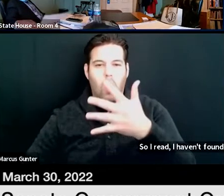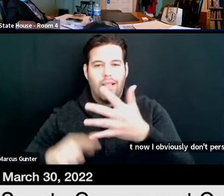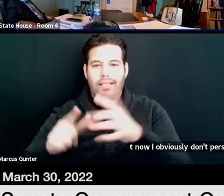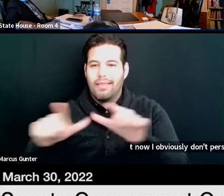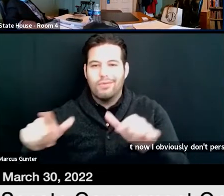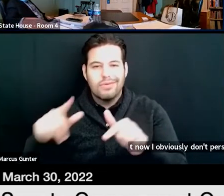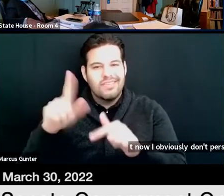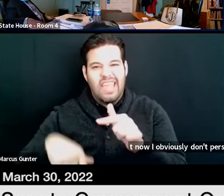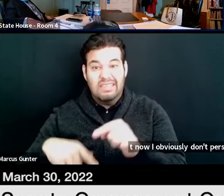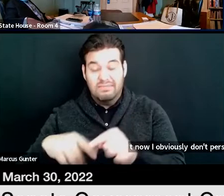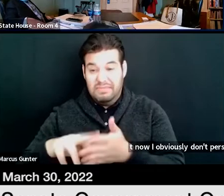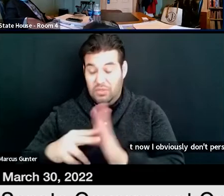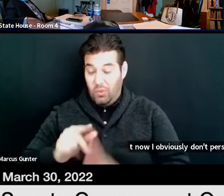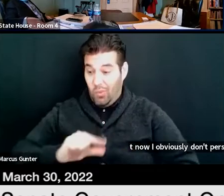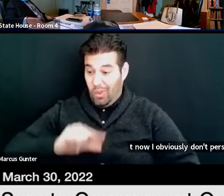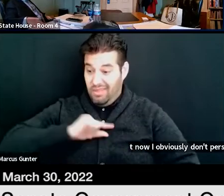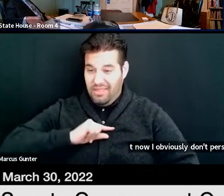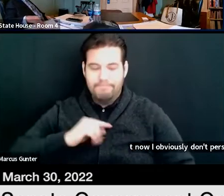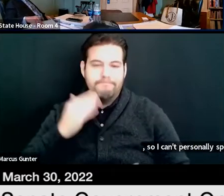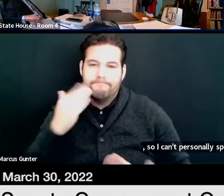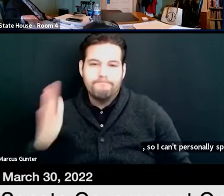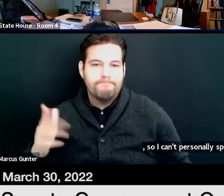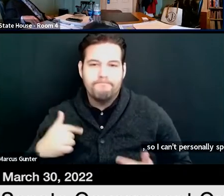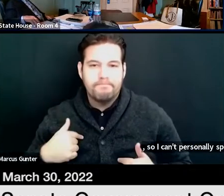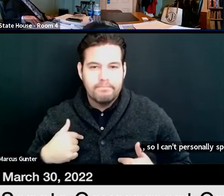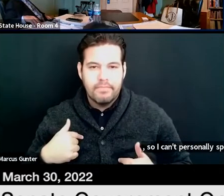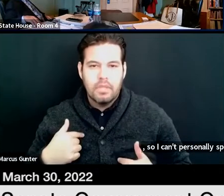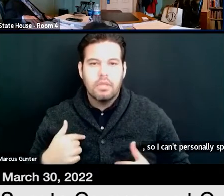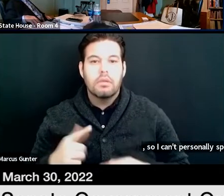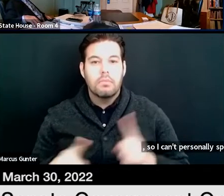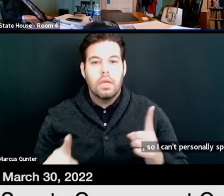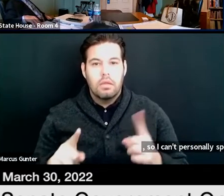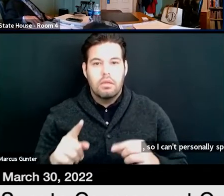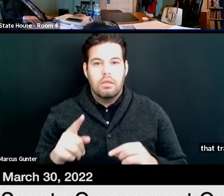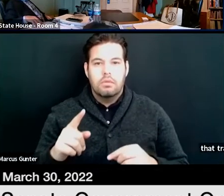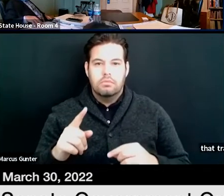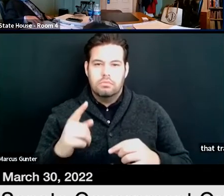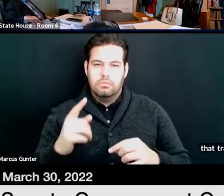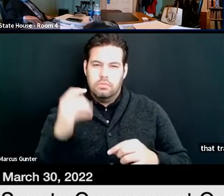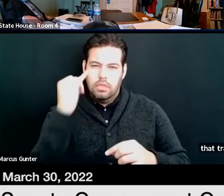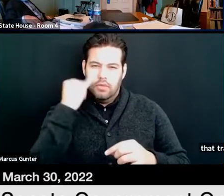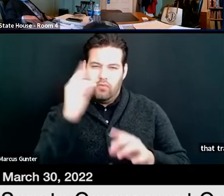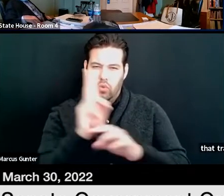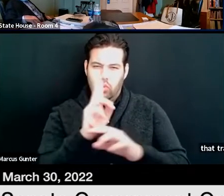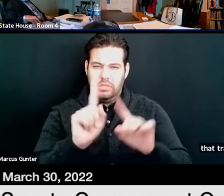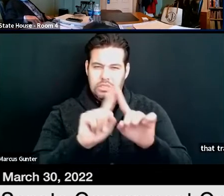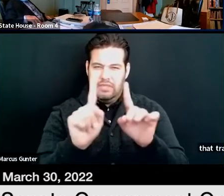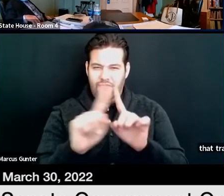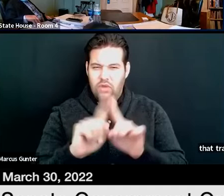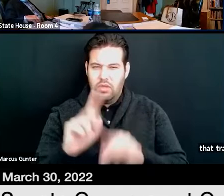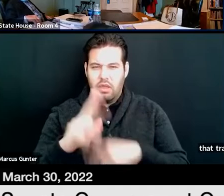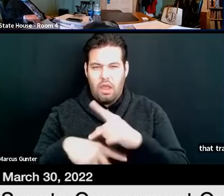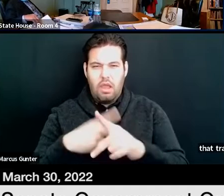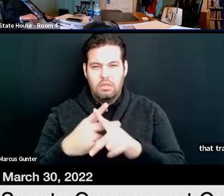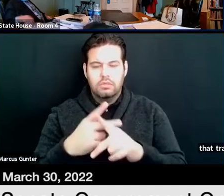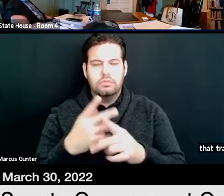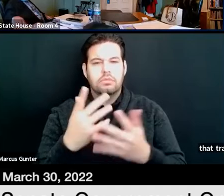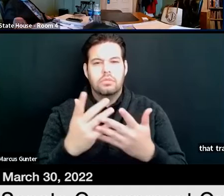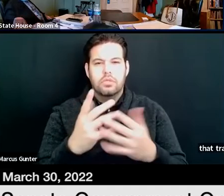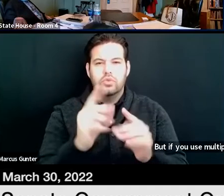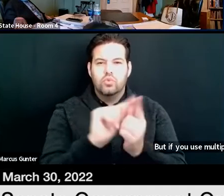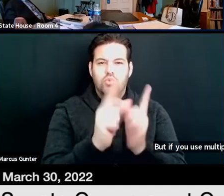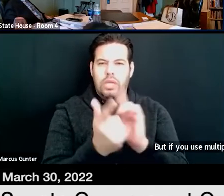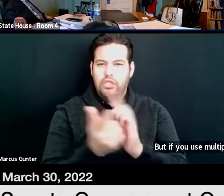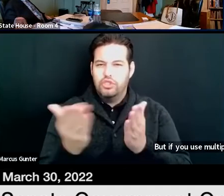speak to the quality of that translation. But if you use multiple translation services, again, artificial intelligence,